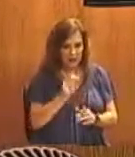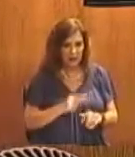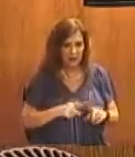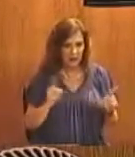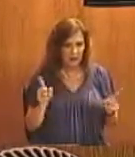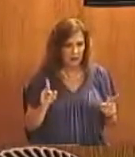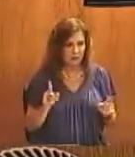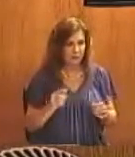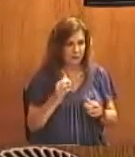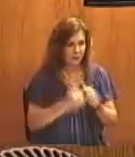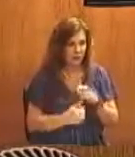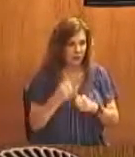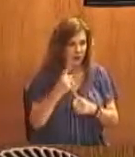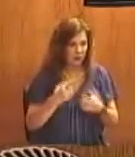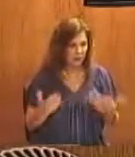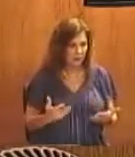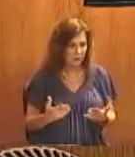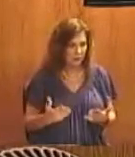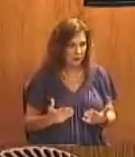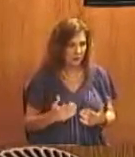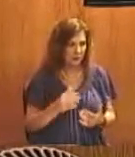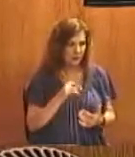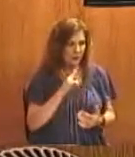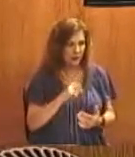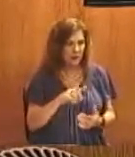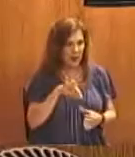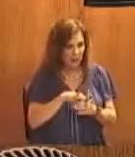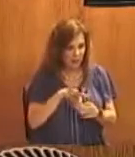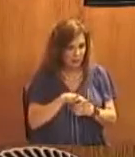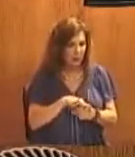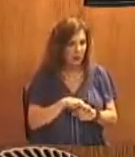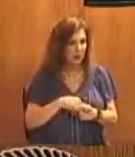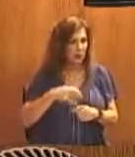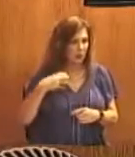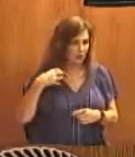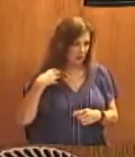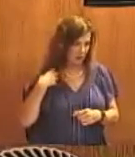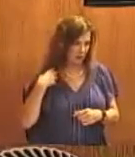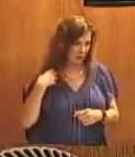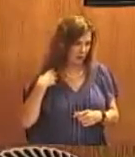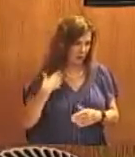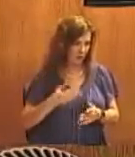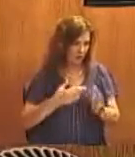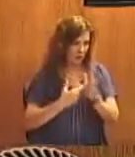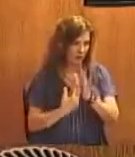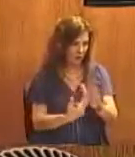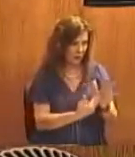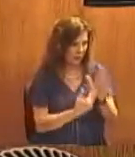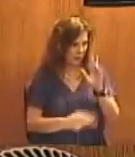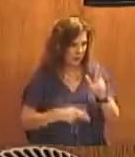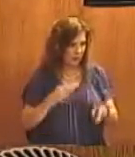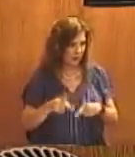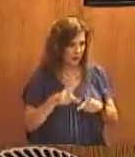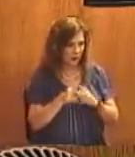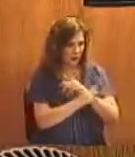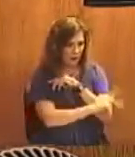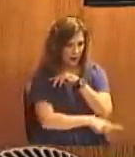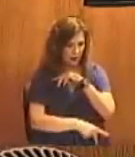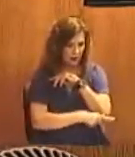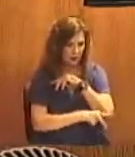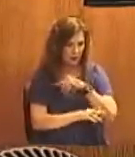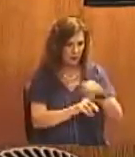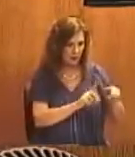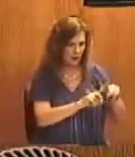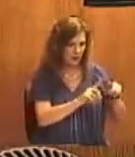everybody here is an elected official representing the people of this parish in your selective districts